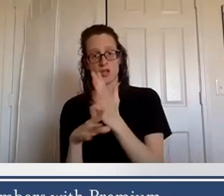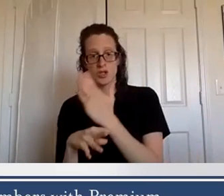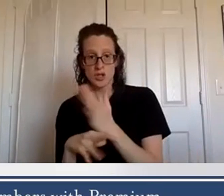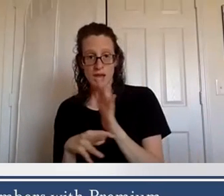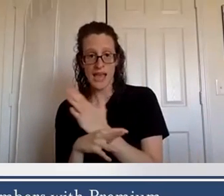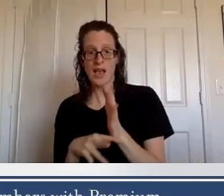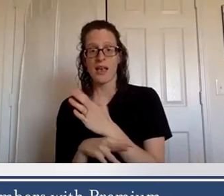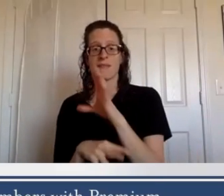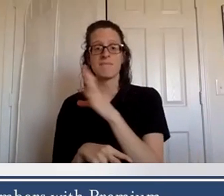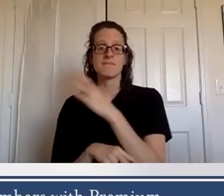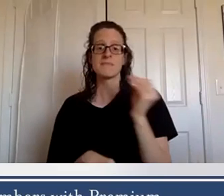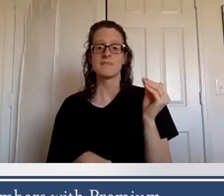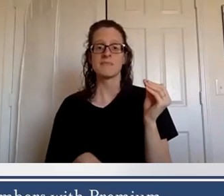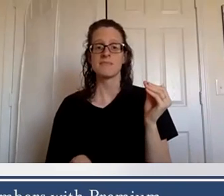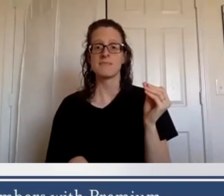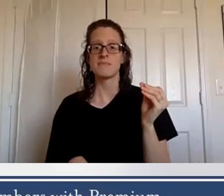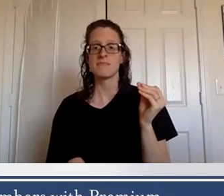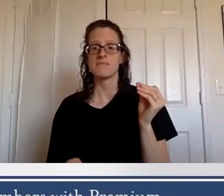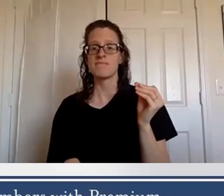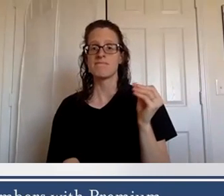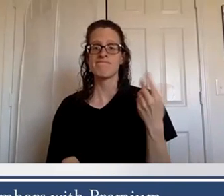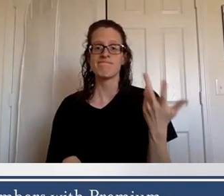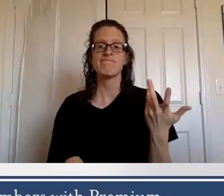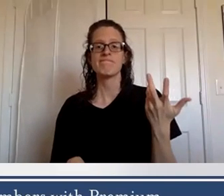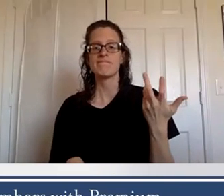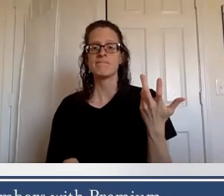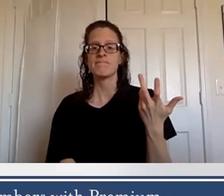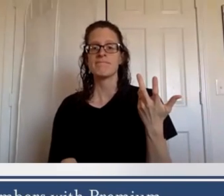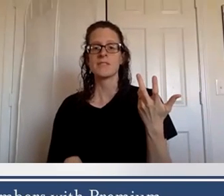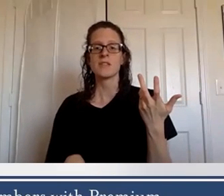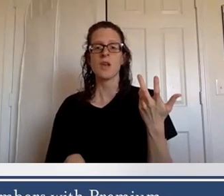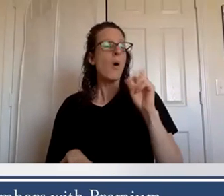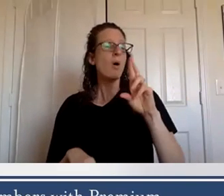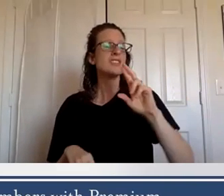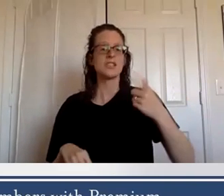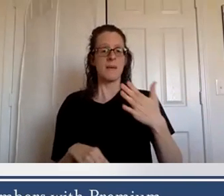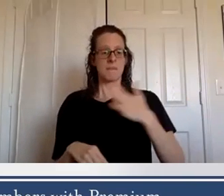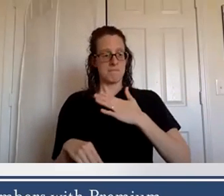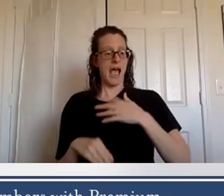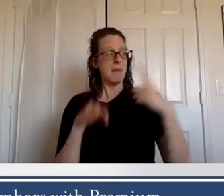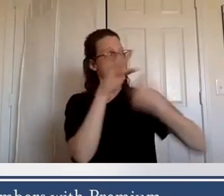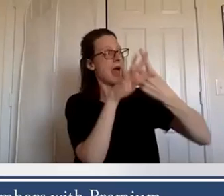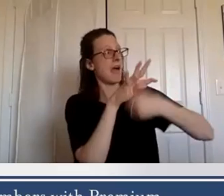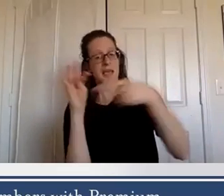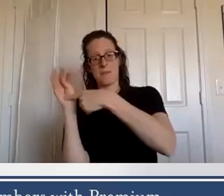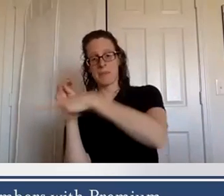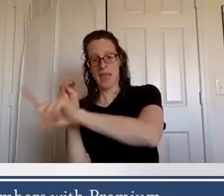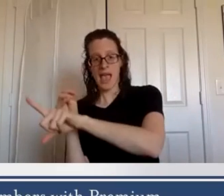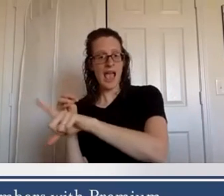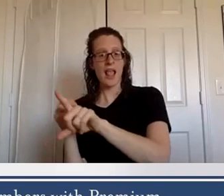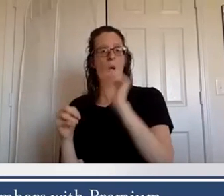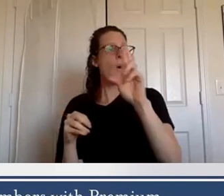um even if it's just getting your oils paid for krista and i are here to help